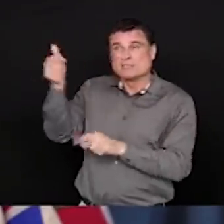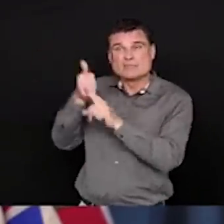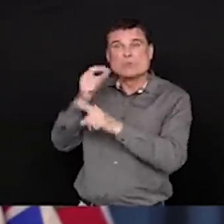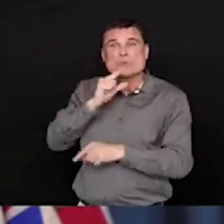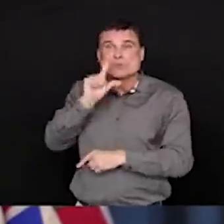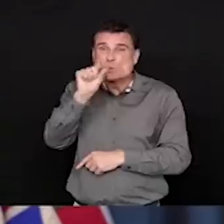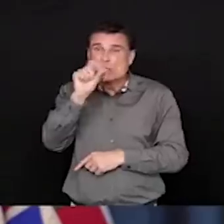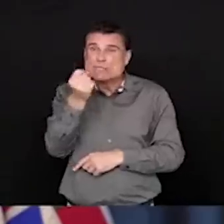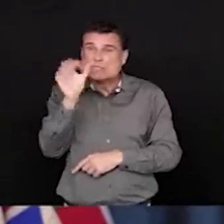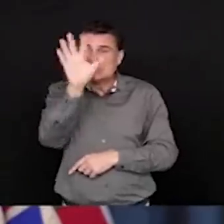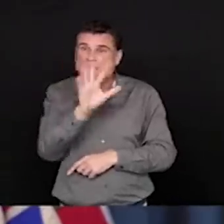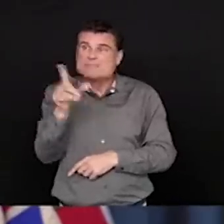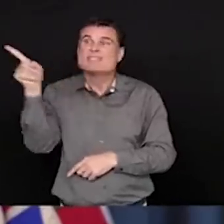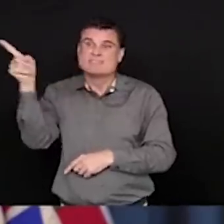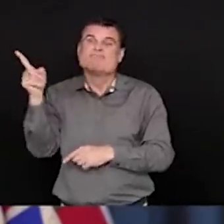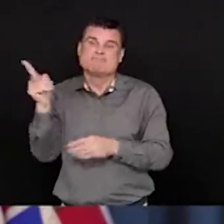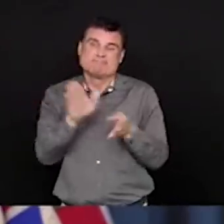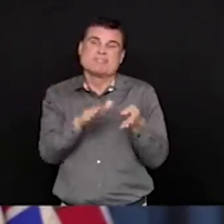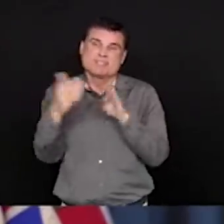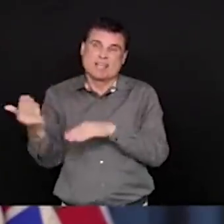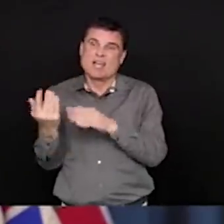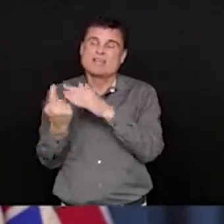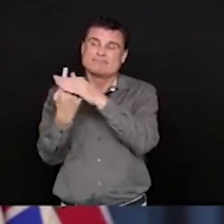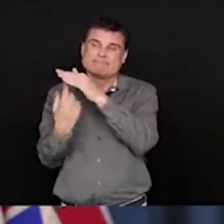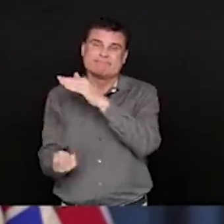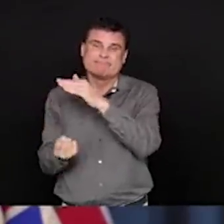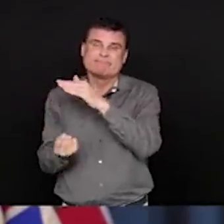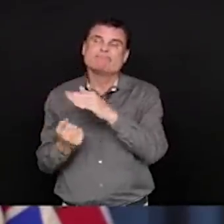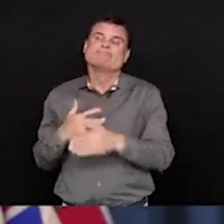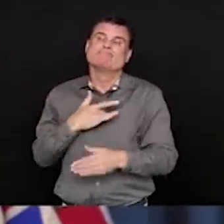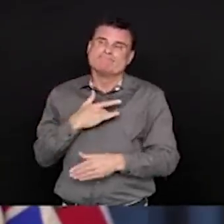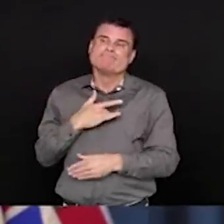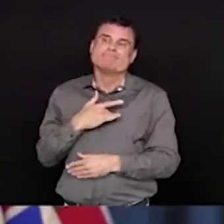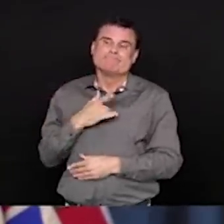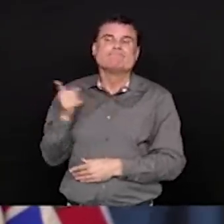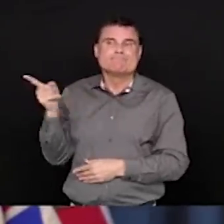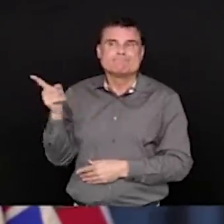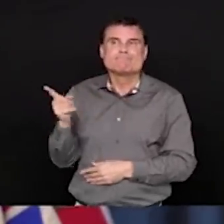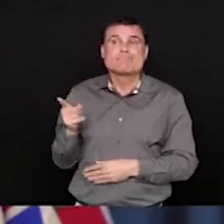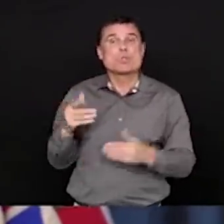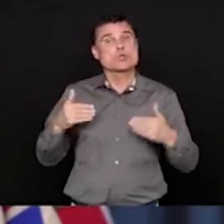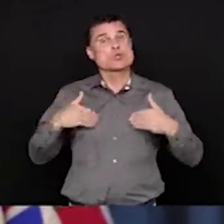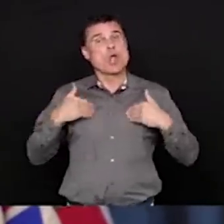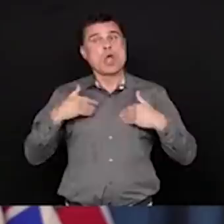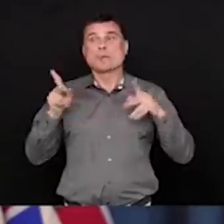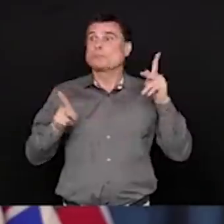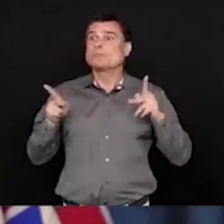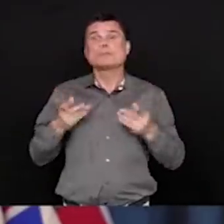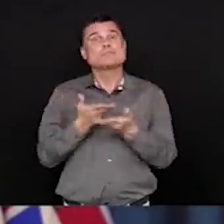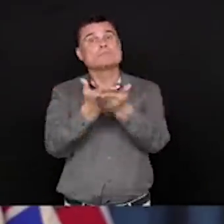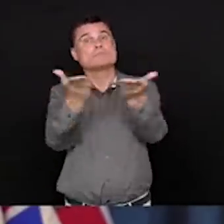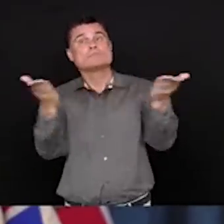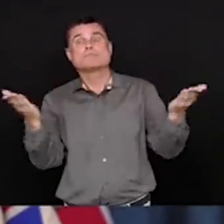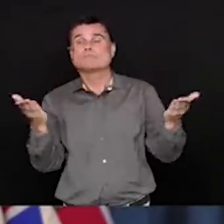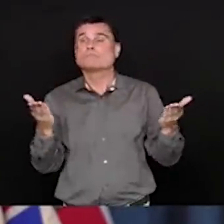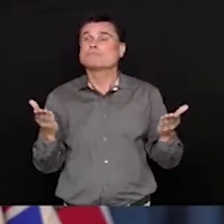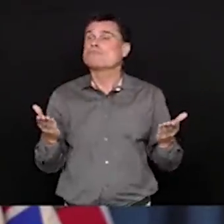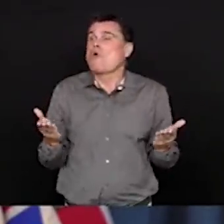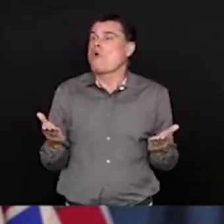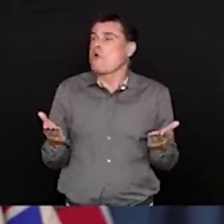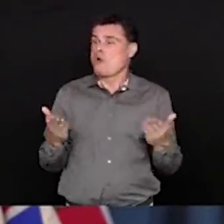are not immune to this. Most of the people who have unfortunately died here in British Columbia are people from